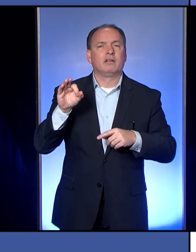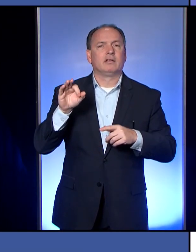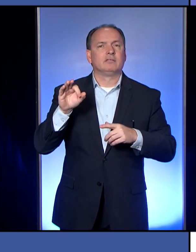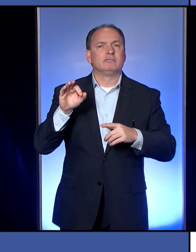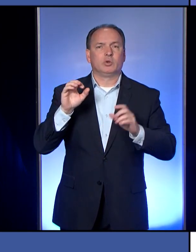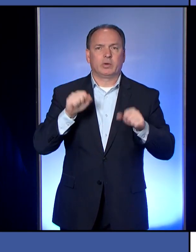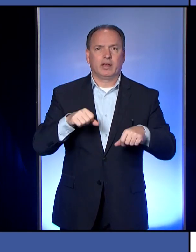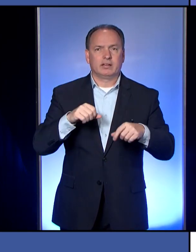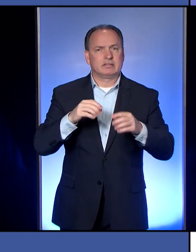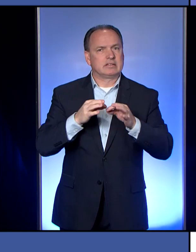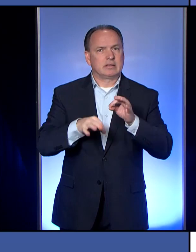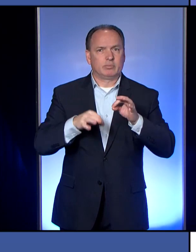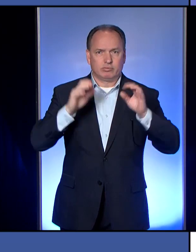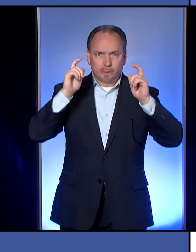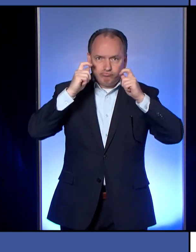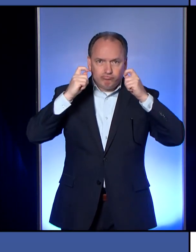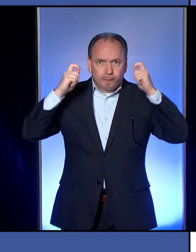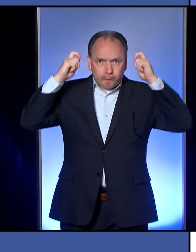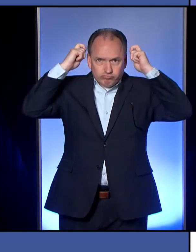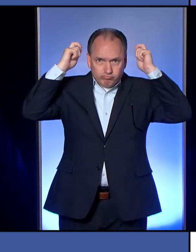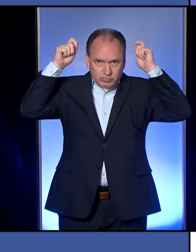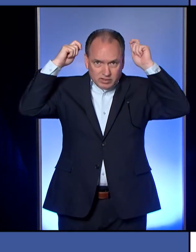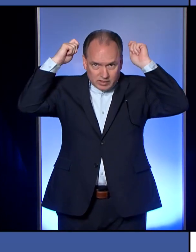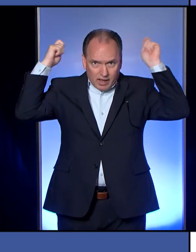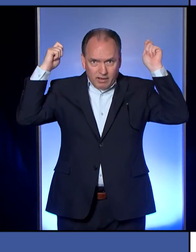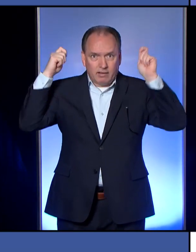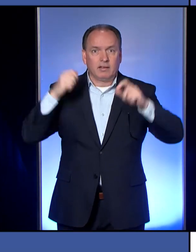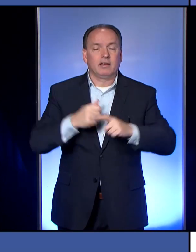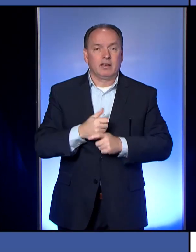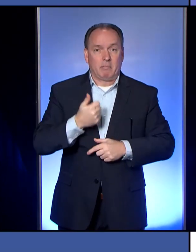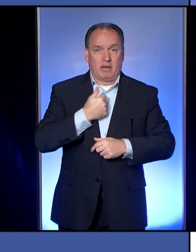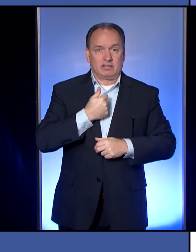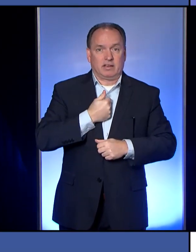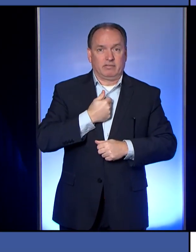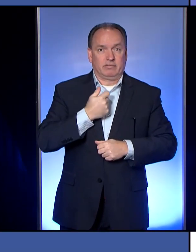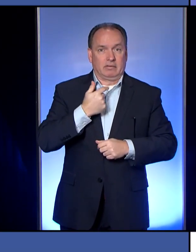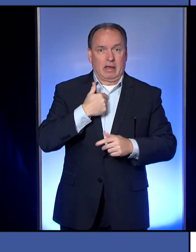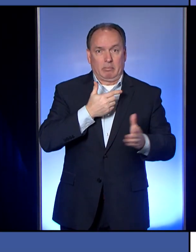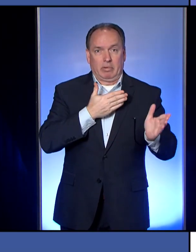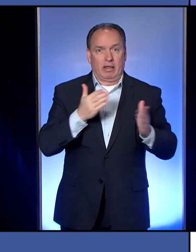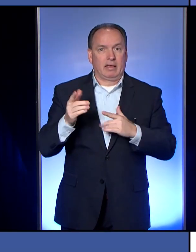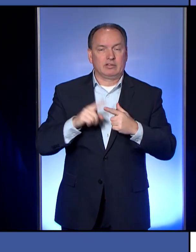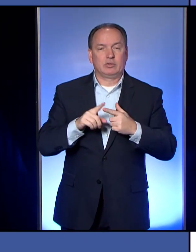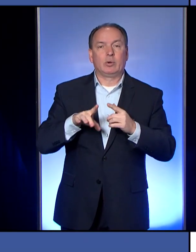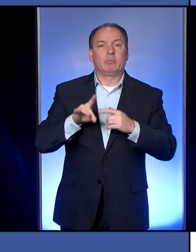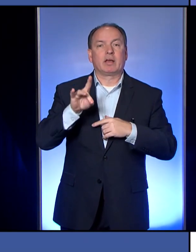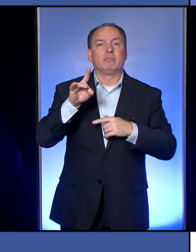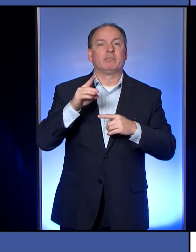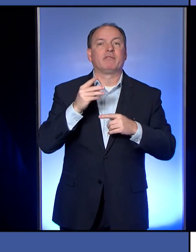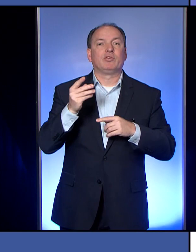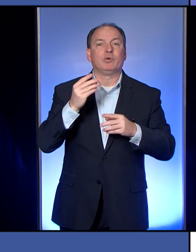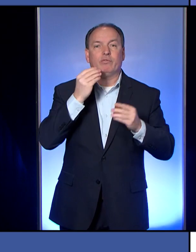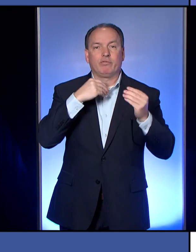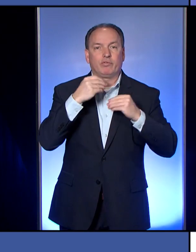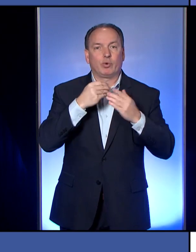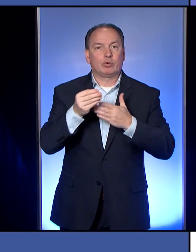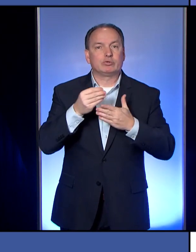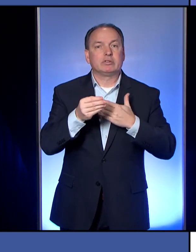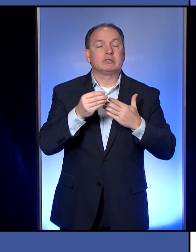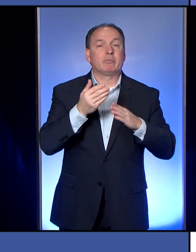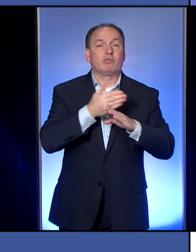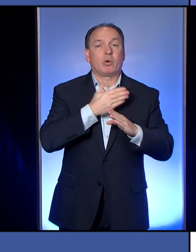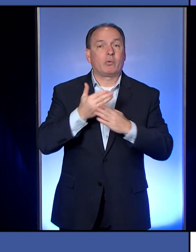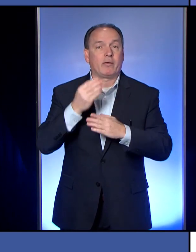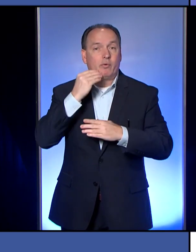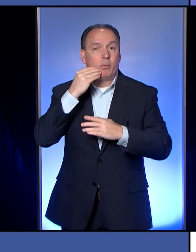put it on your face and tie it in the back. I myself was planning to pick up a few groceries while I'm out before